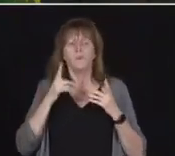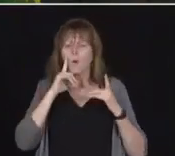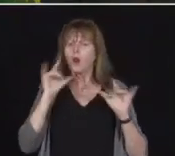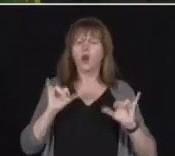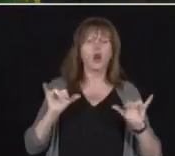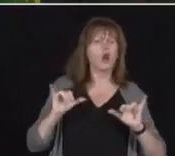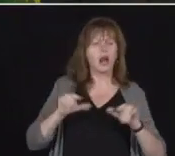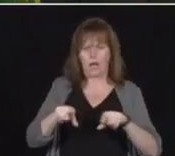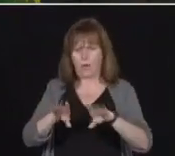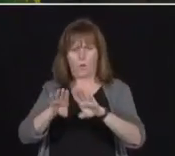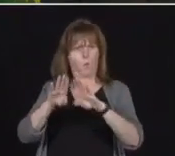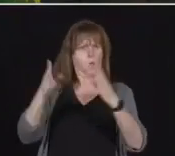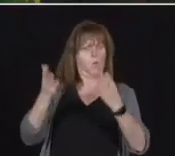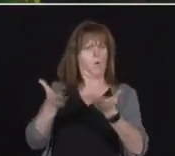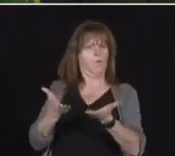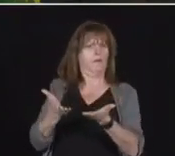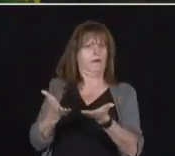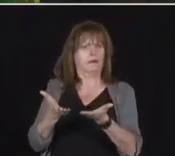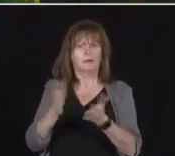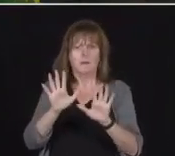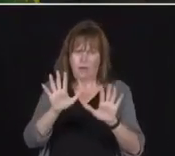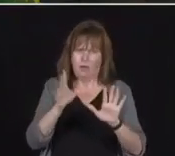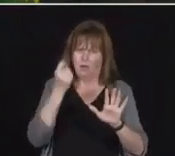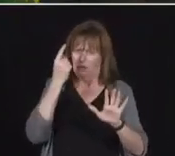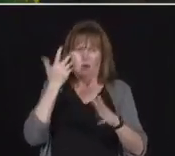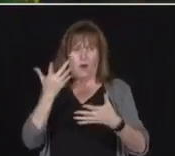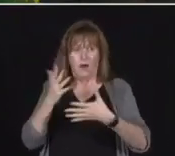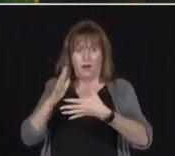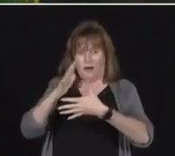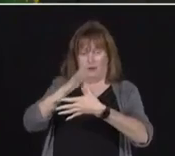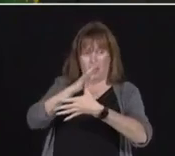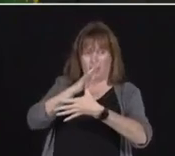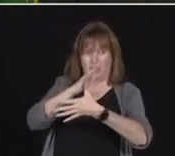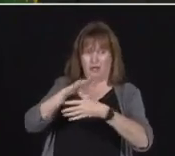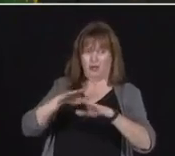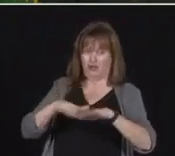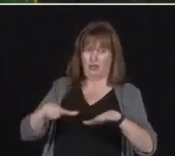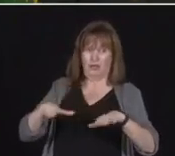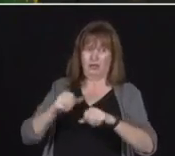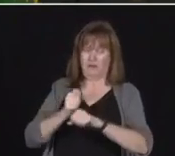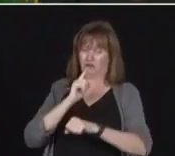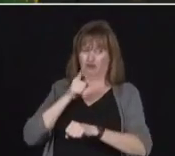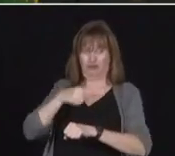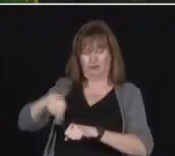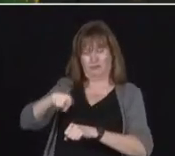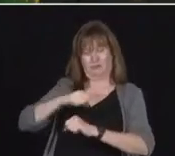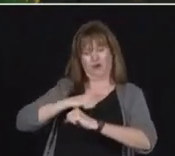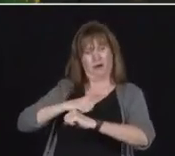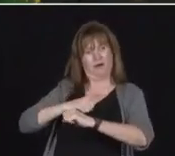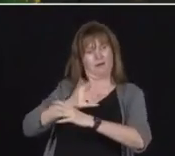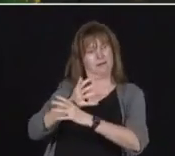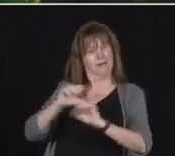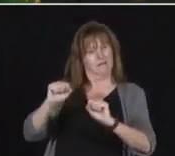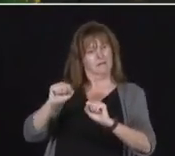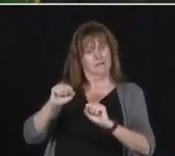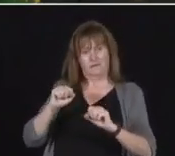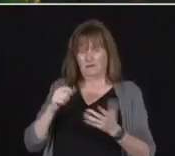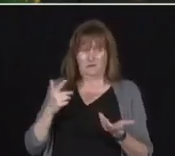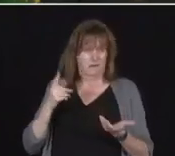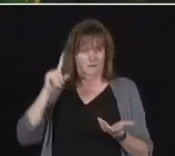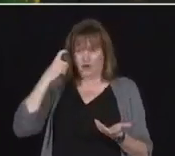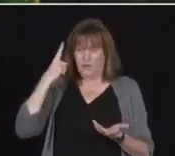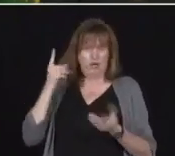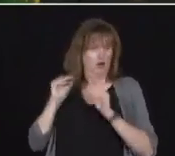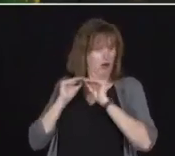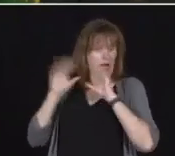government is going to be the safety of our youngest learners. We're going to ensure and do whatever it takes, as the premier has been so clear, to keep these children and the staff